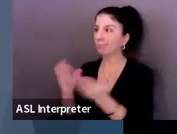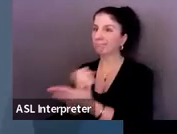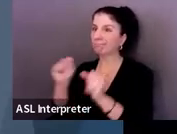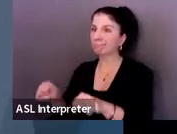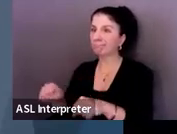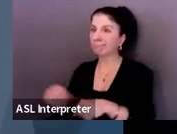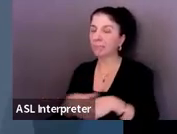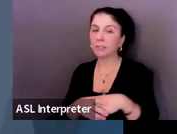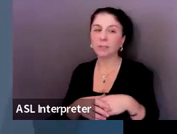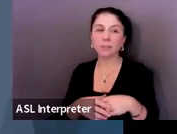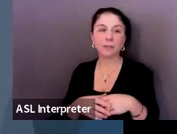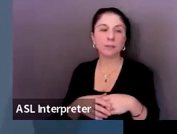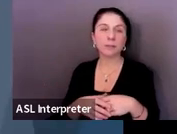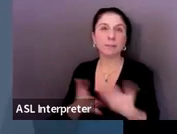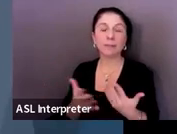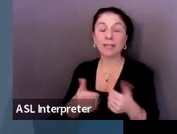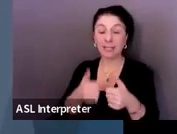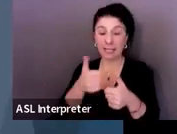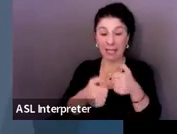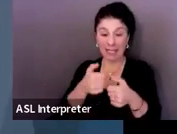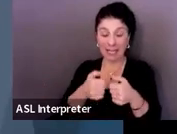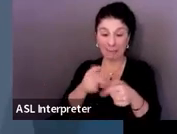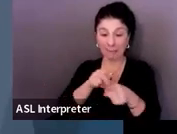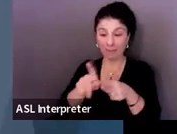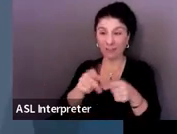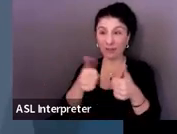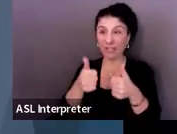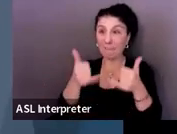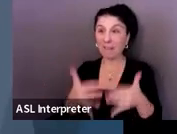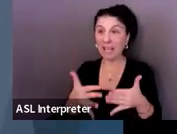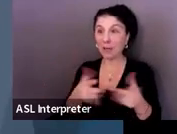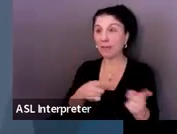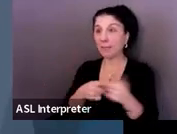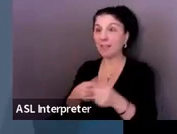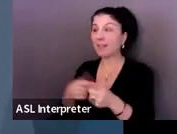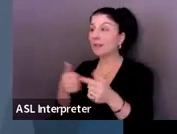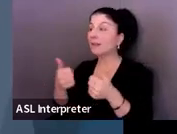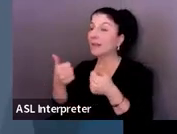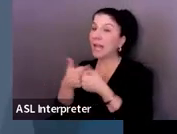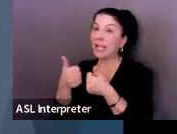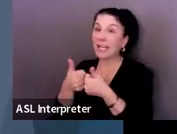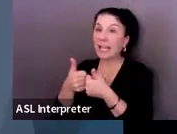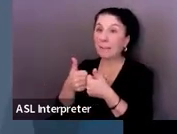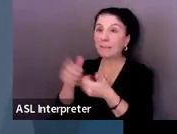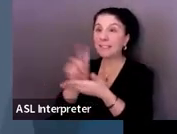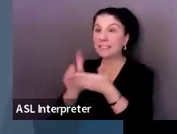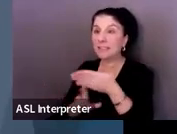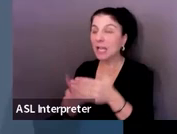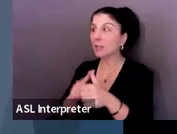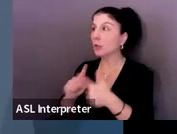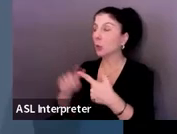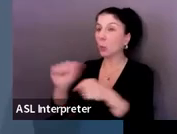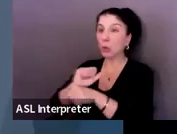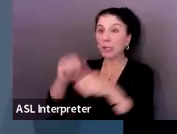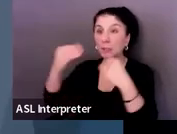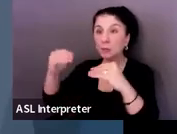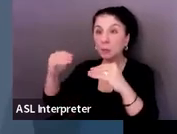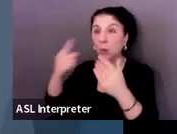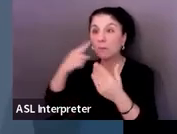as for a video game or game tester or game designer, maybe like retail in a game store or something like that.